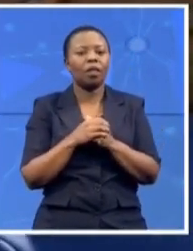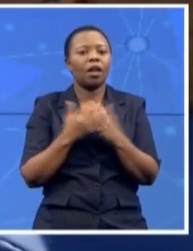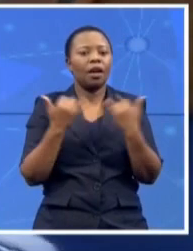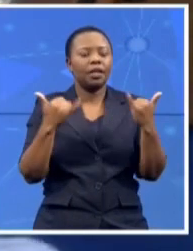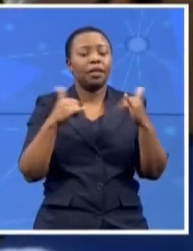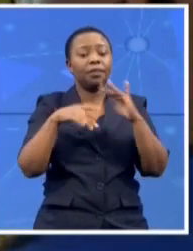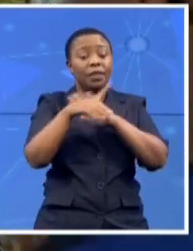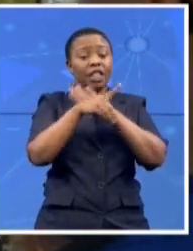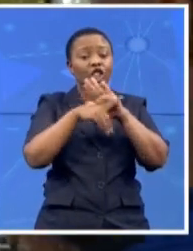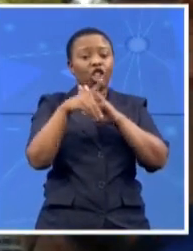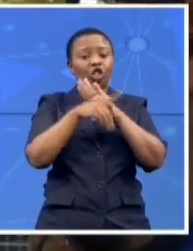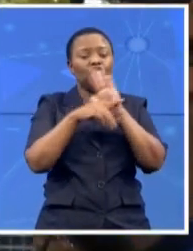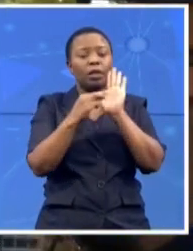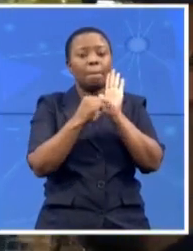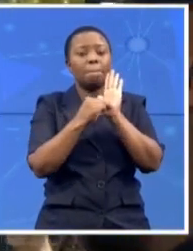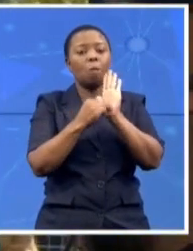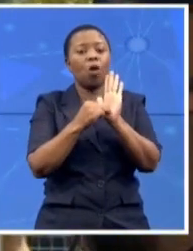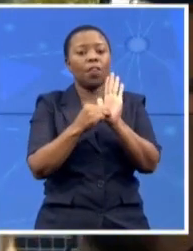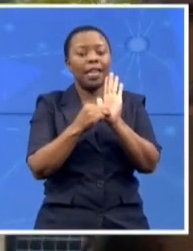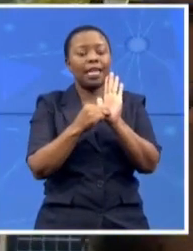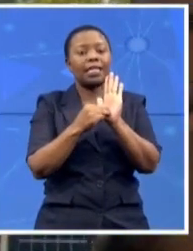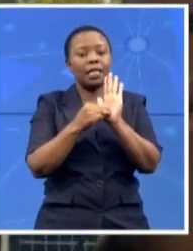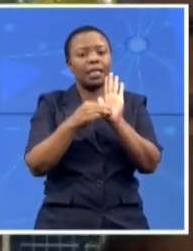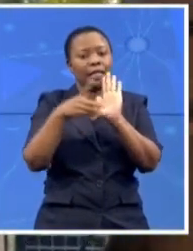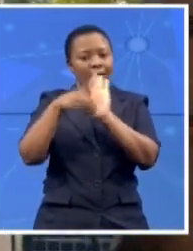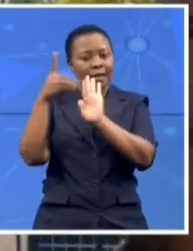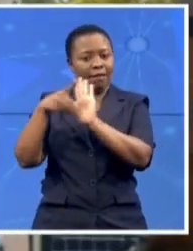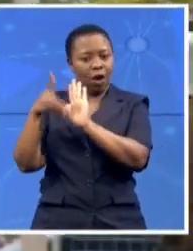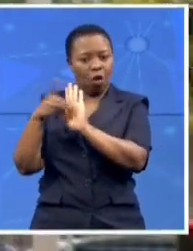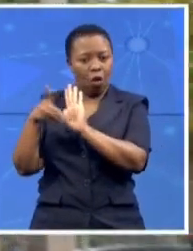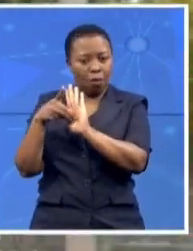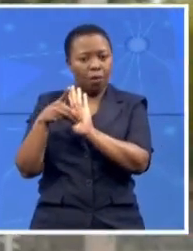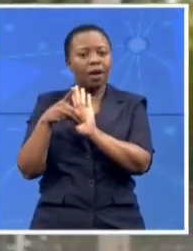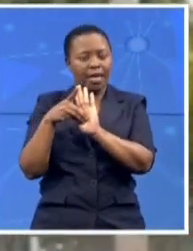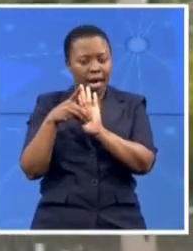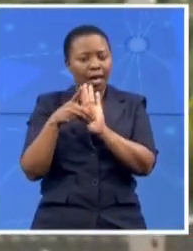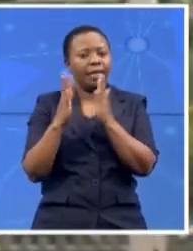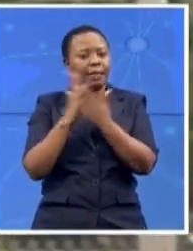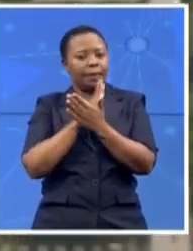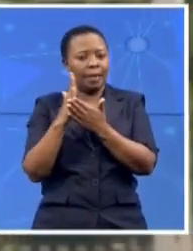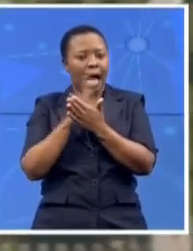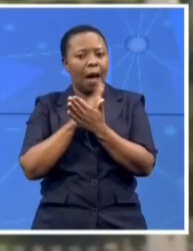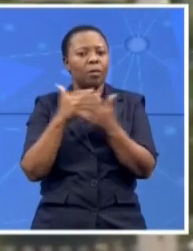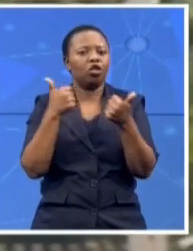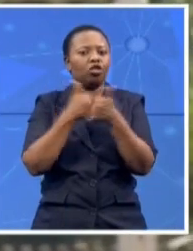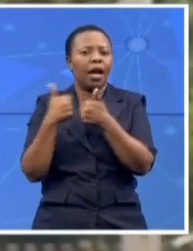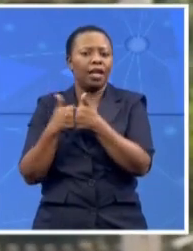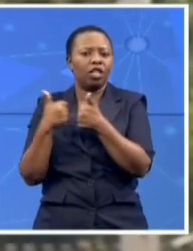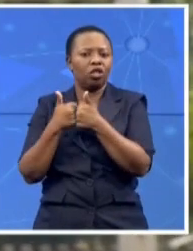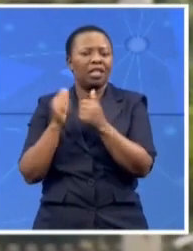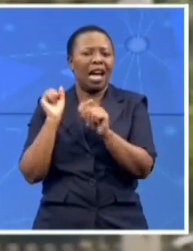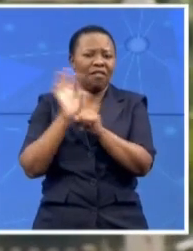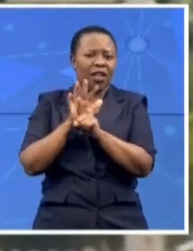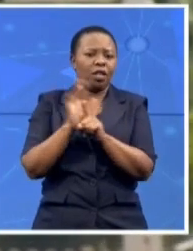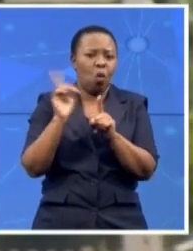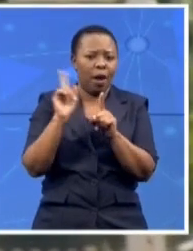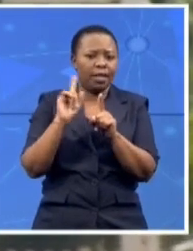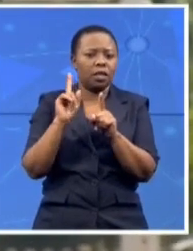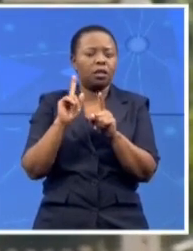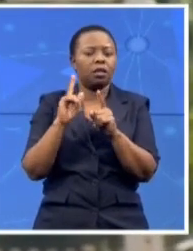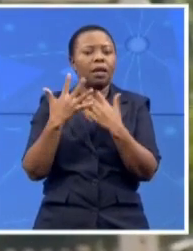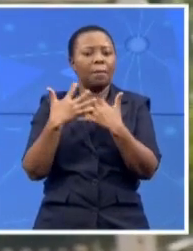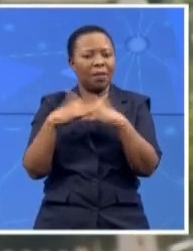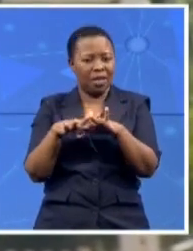resolve some of the bottlenecks that are affecting service delivery and local government level. And there is work that is already